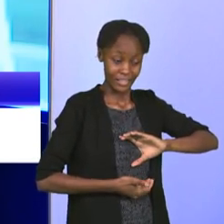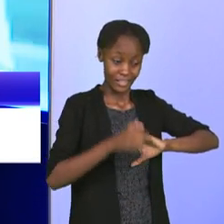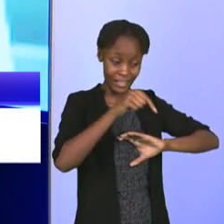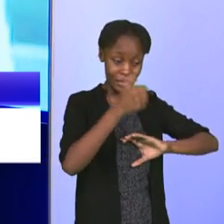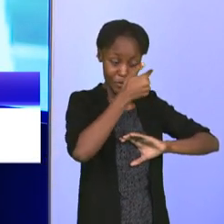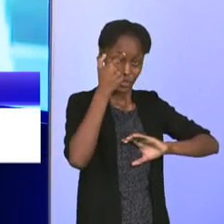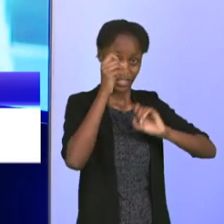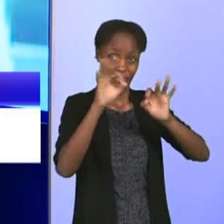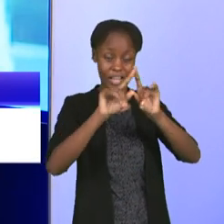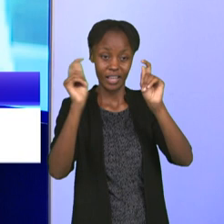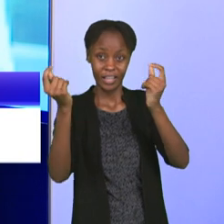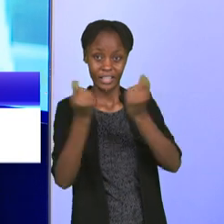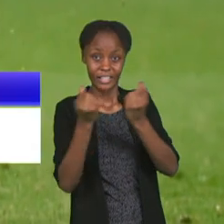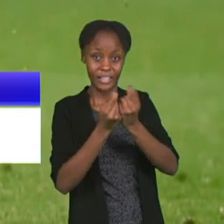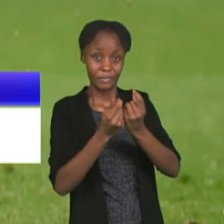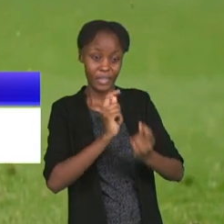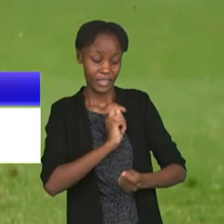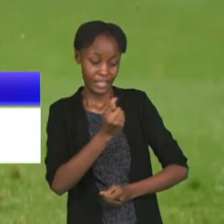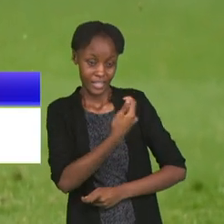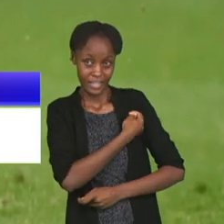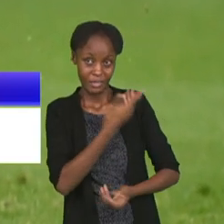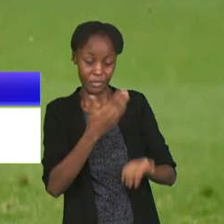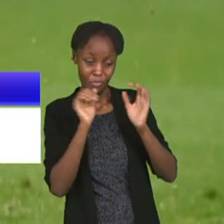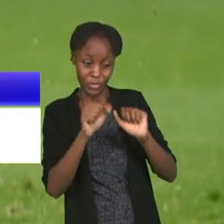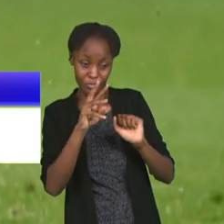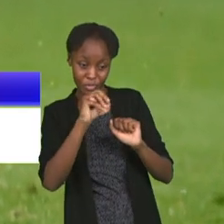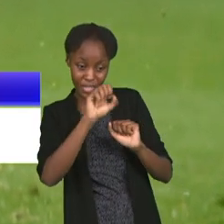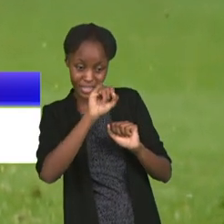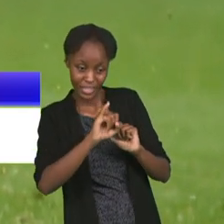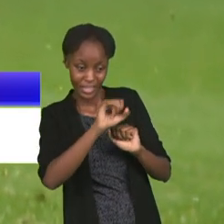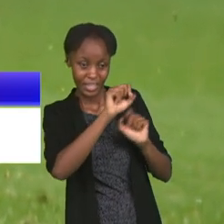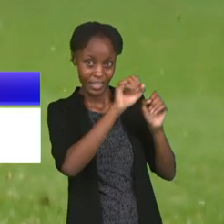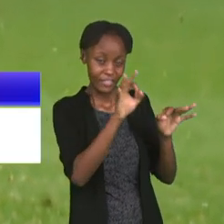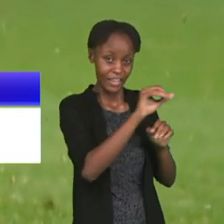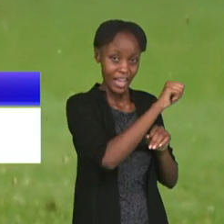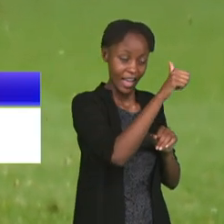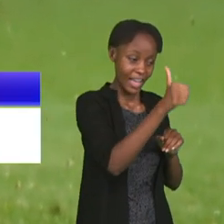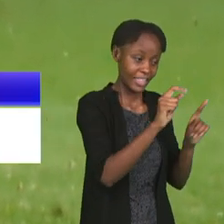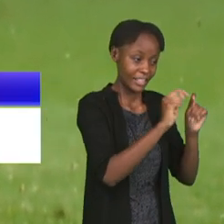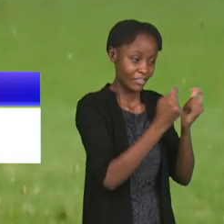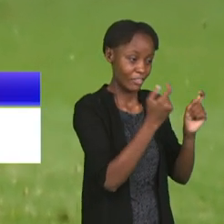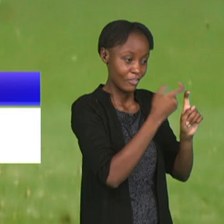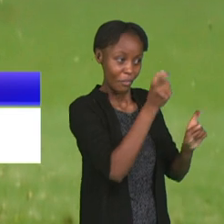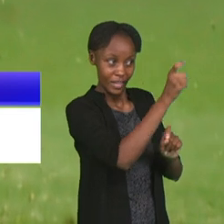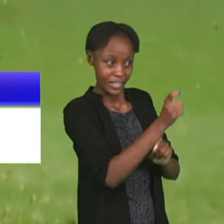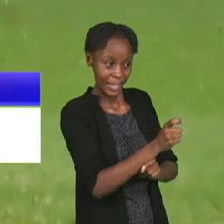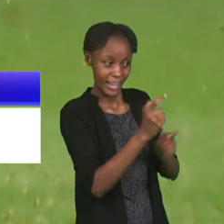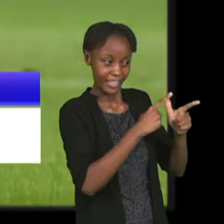Spain, maybe he has some habits with Messi. If it's a team from Italia, maybe